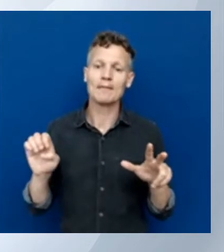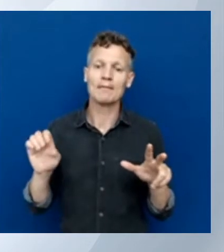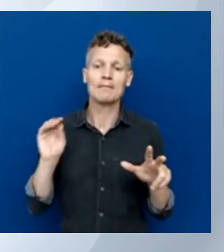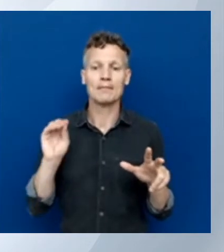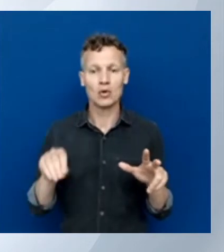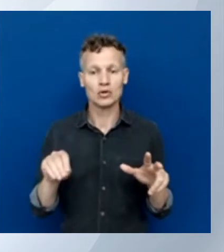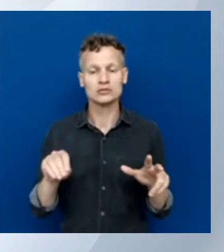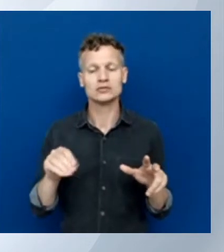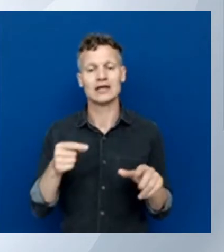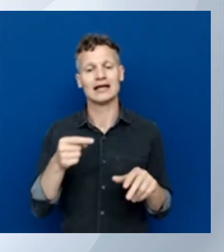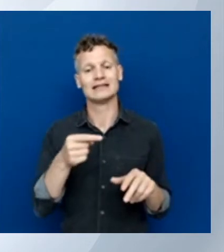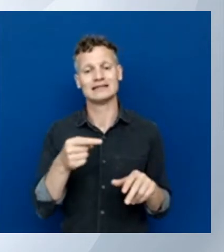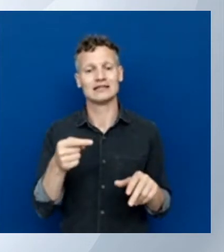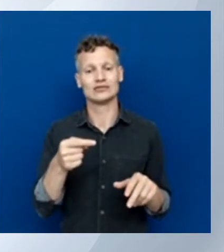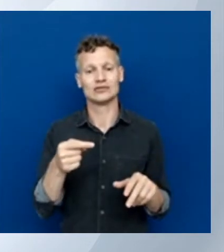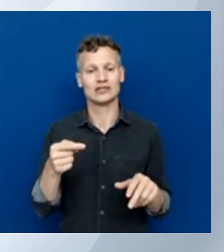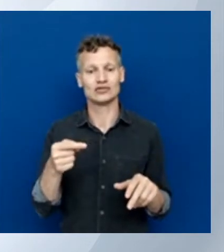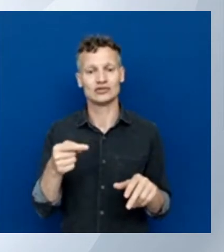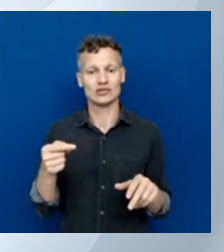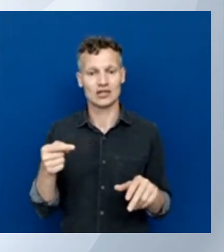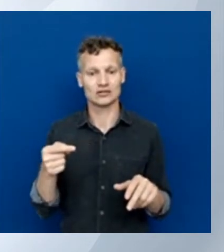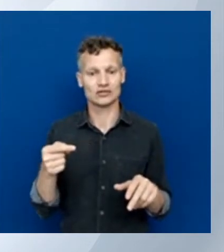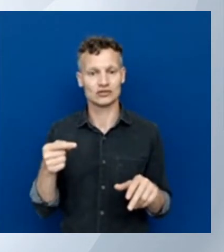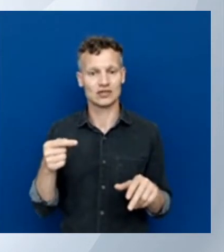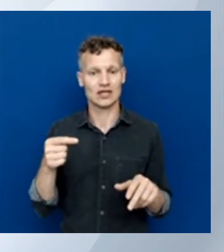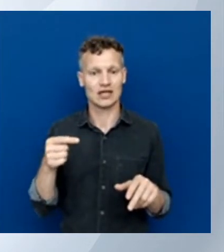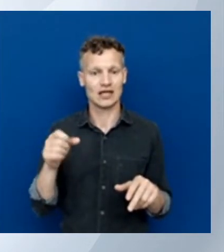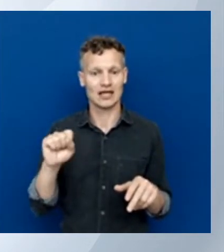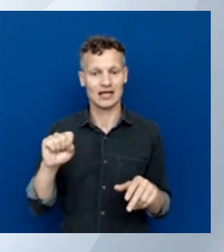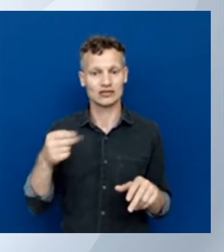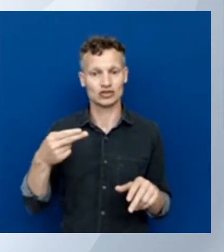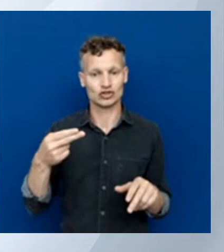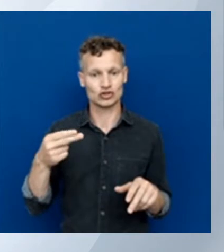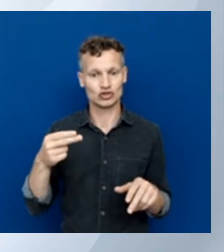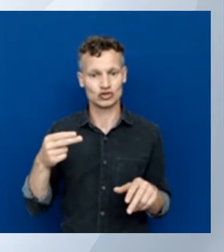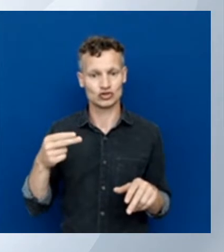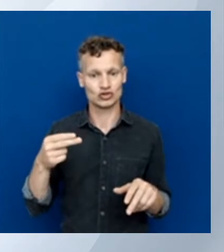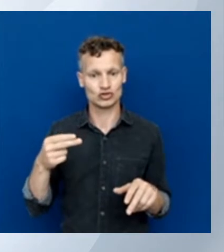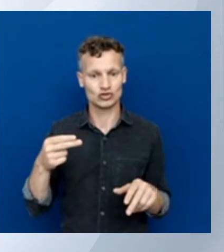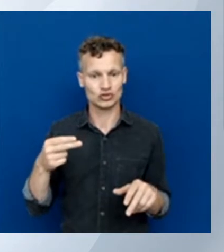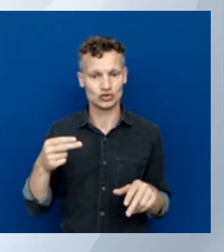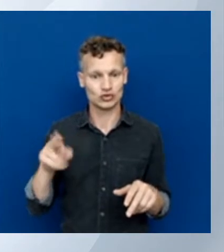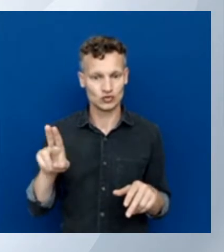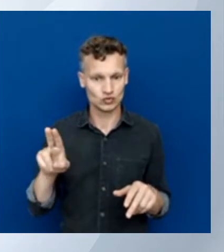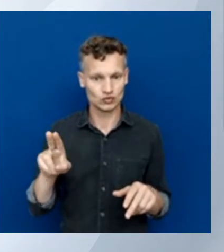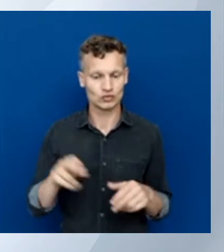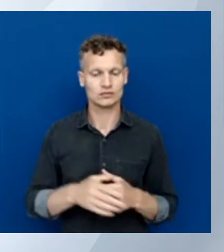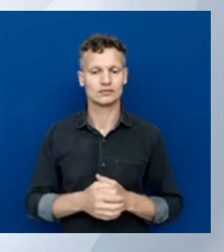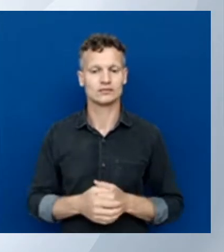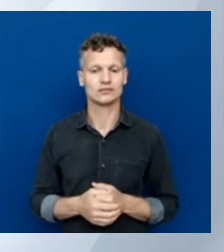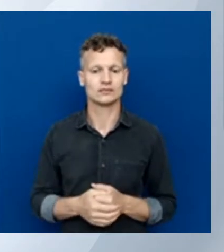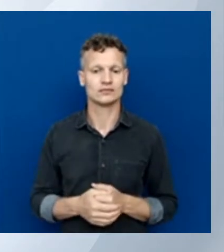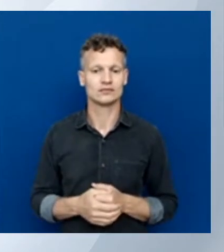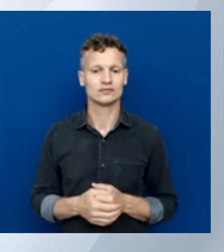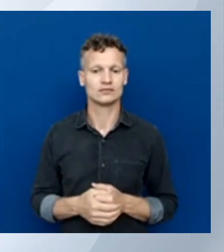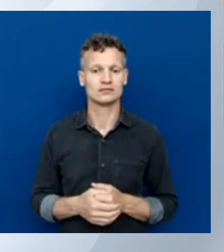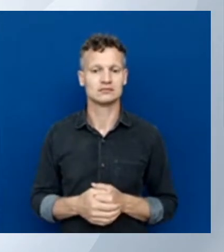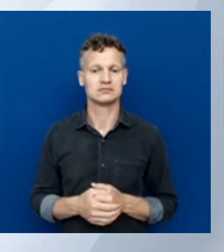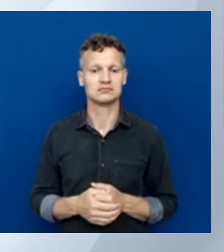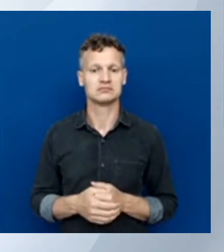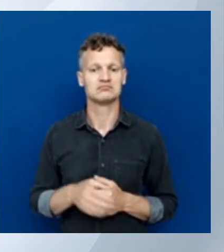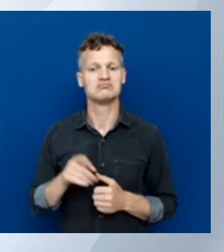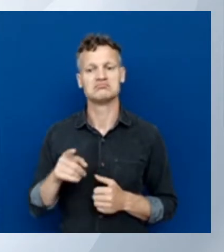which can be standard LRS again.